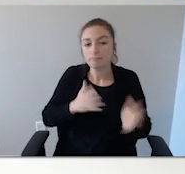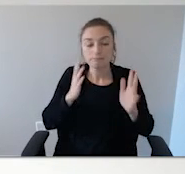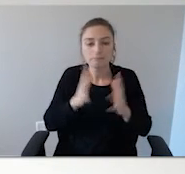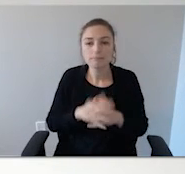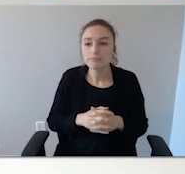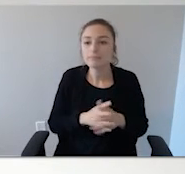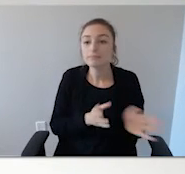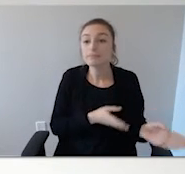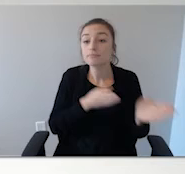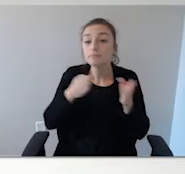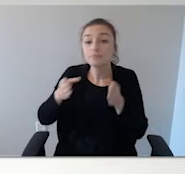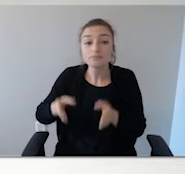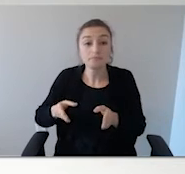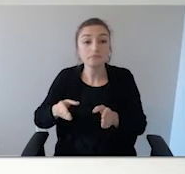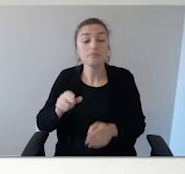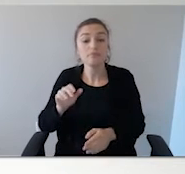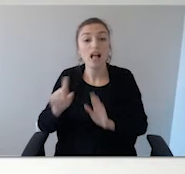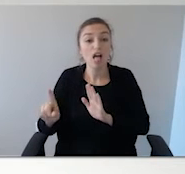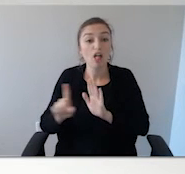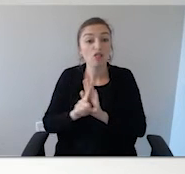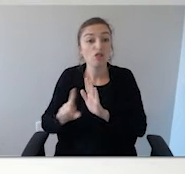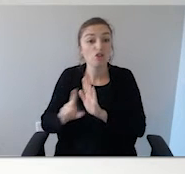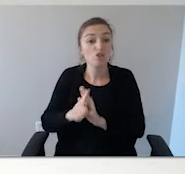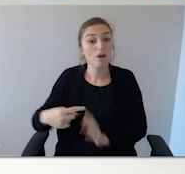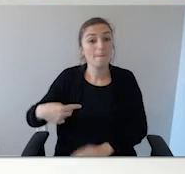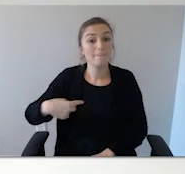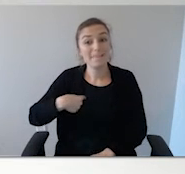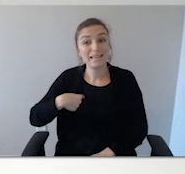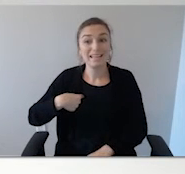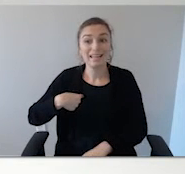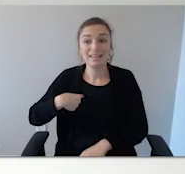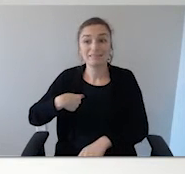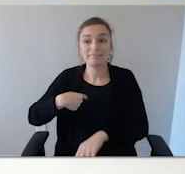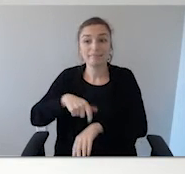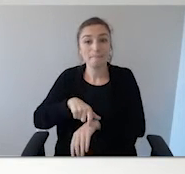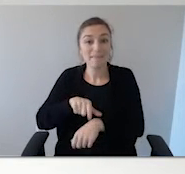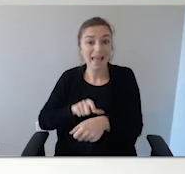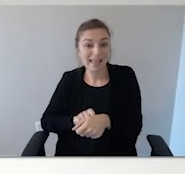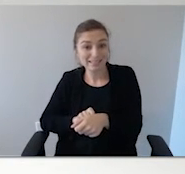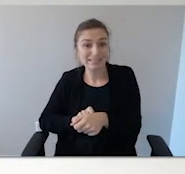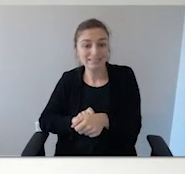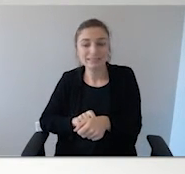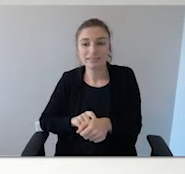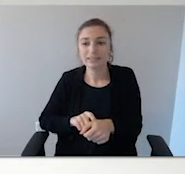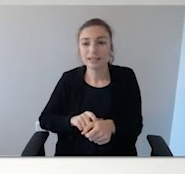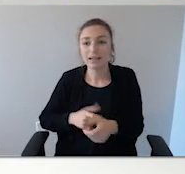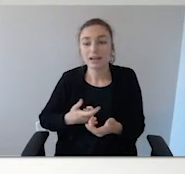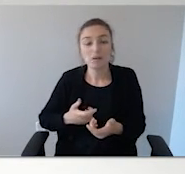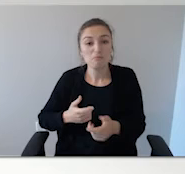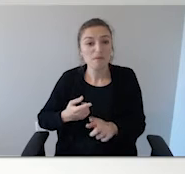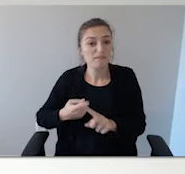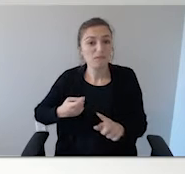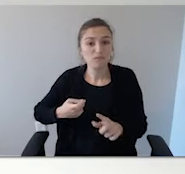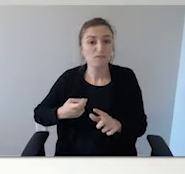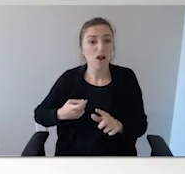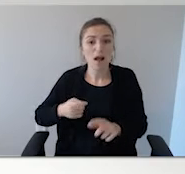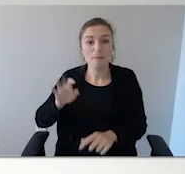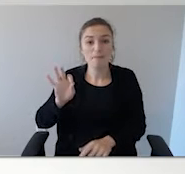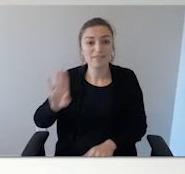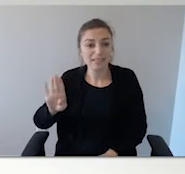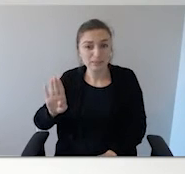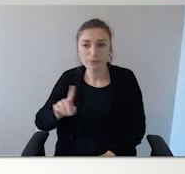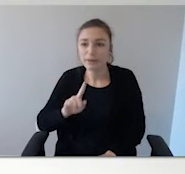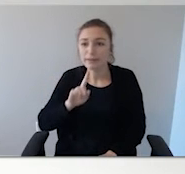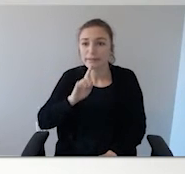Alert Me bands. First place I heard about these was on Facebook. They were $9.99 to start. It's kind of canvassy. It kind of looks kid